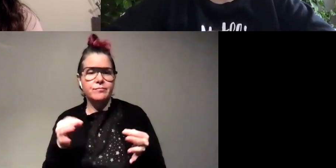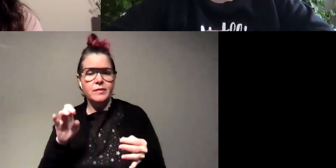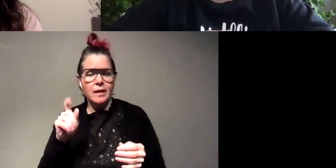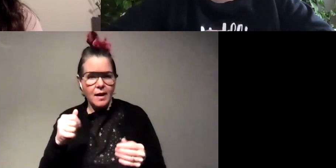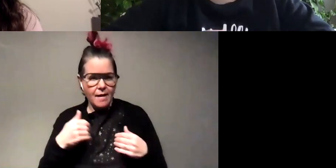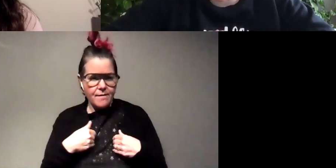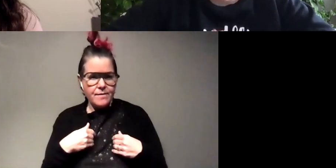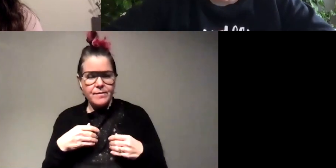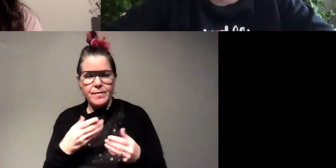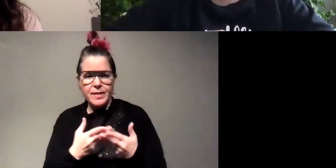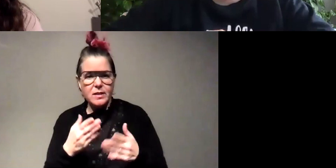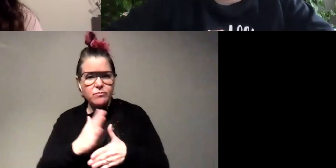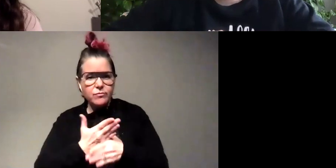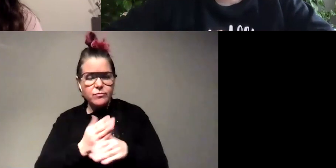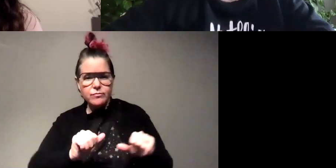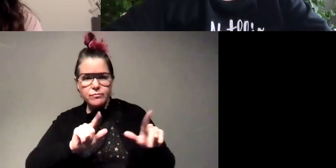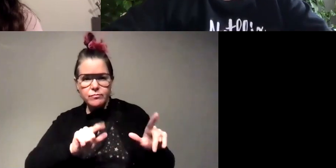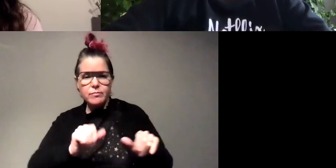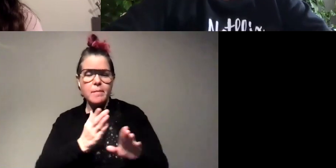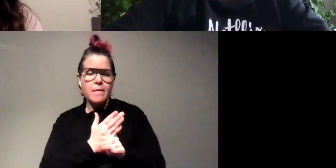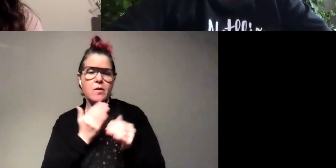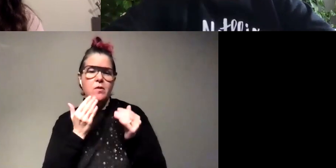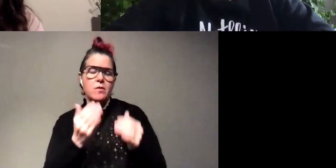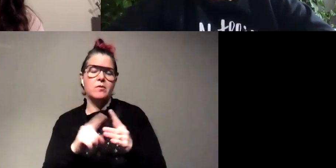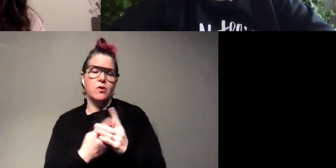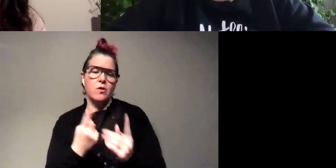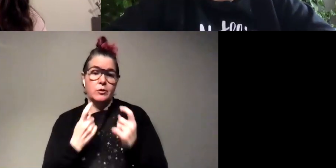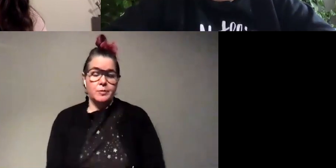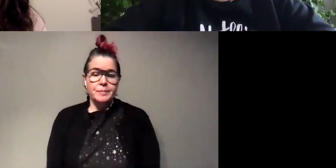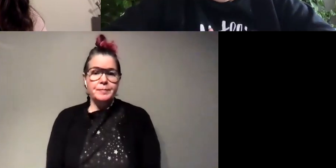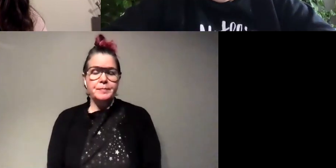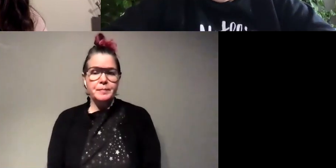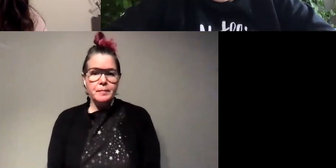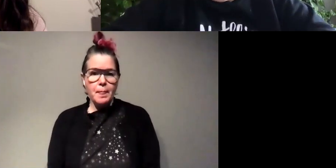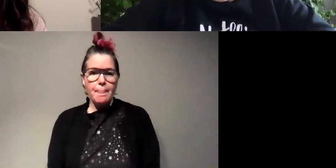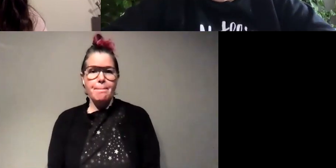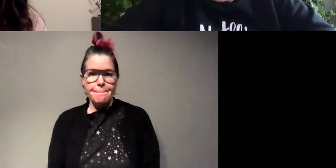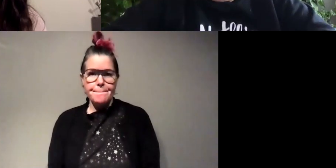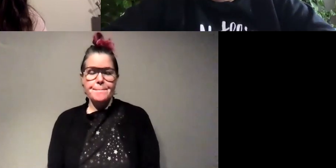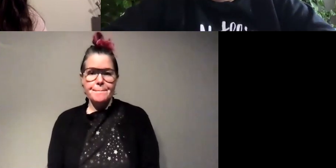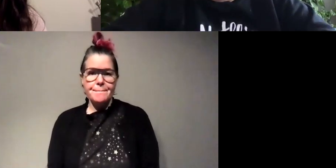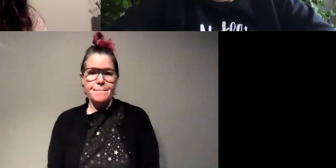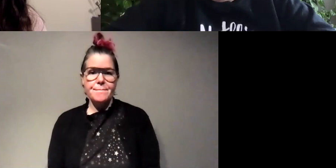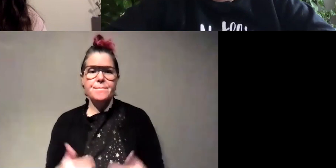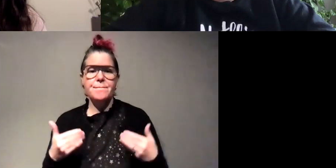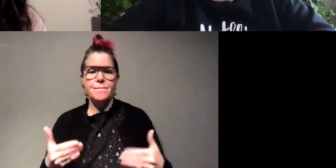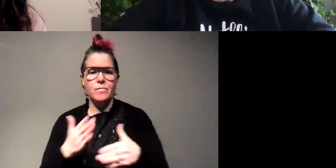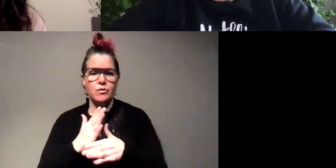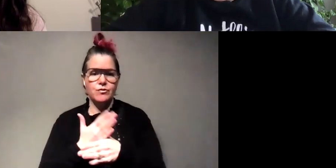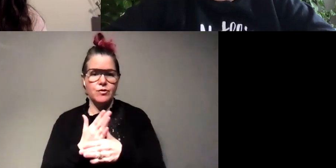uh stuff that she'd like to share with us before we launch into the q a yeah so i will share